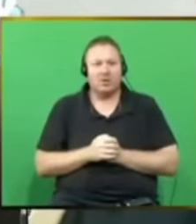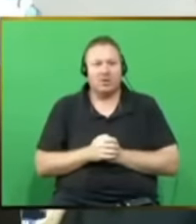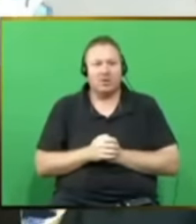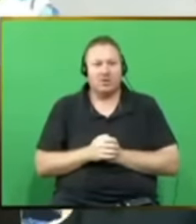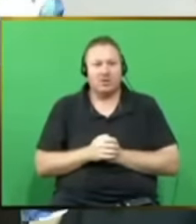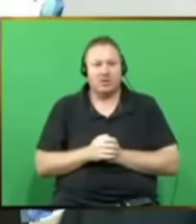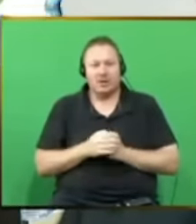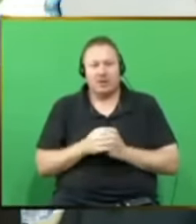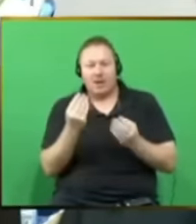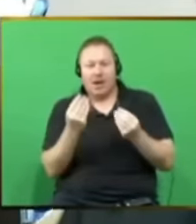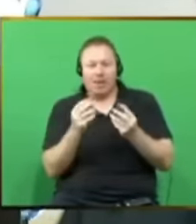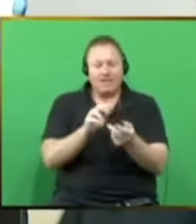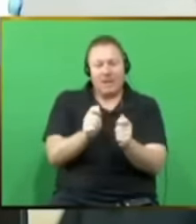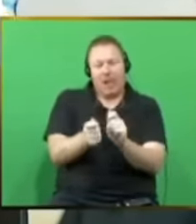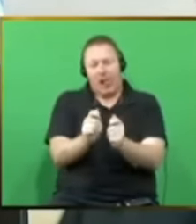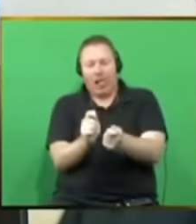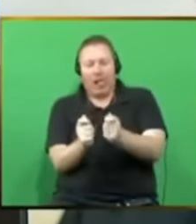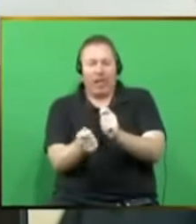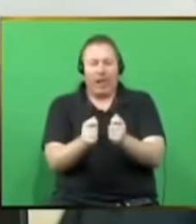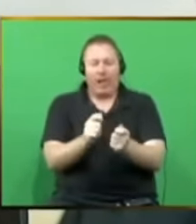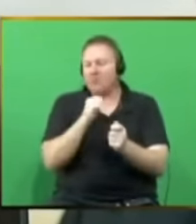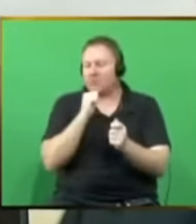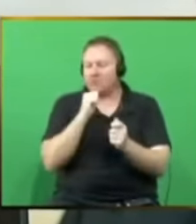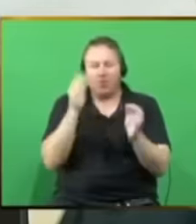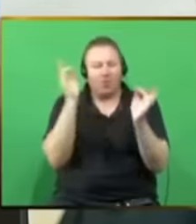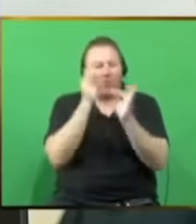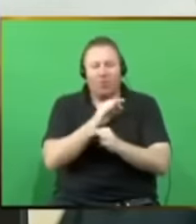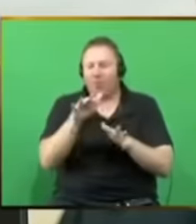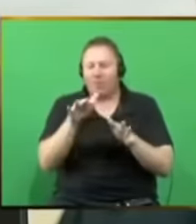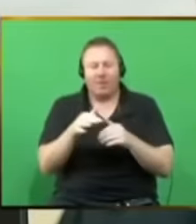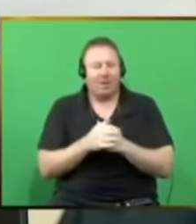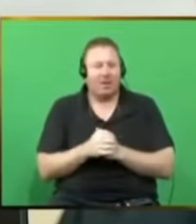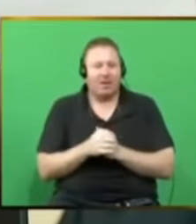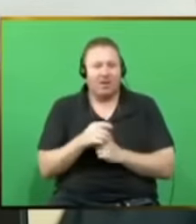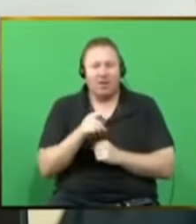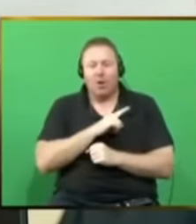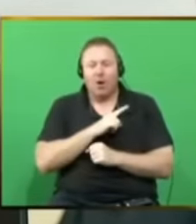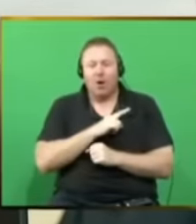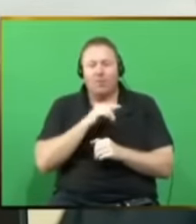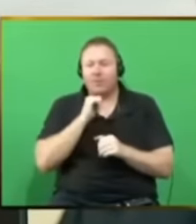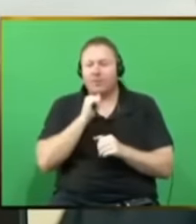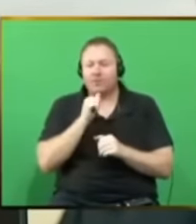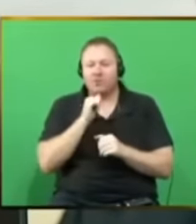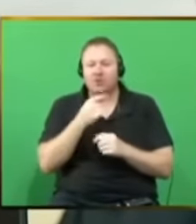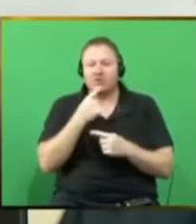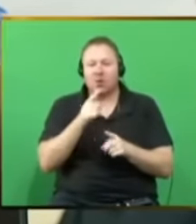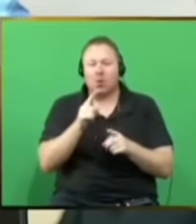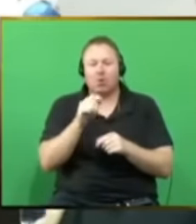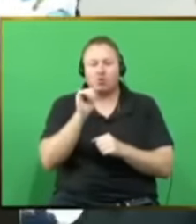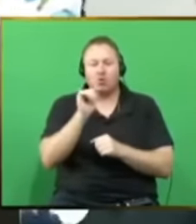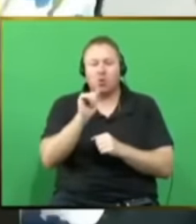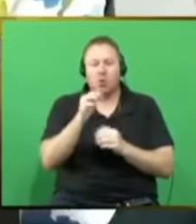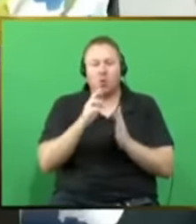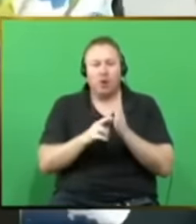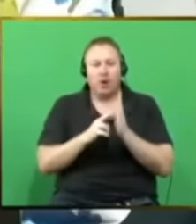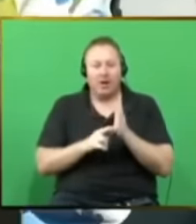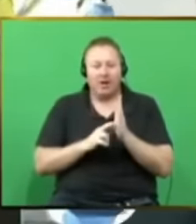fudging of the numbers fools no one because people should not have to be told about your record in government.